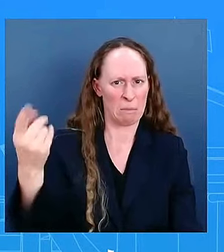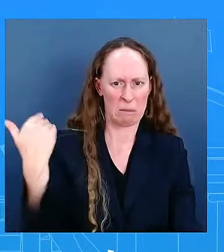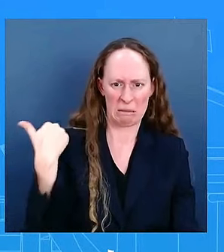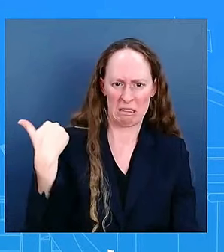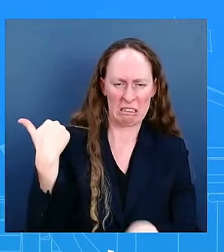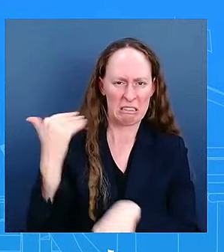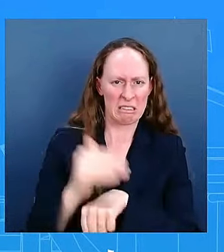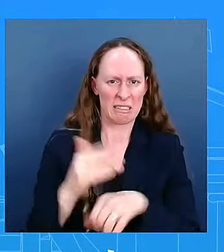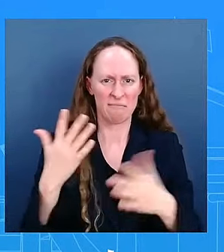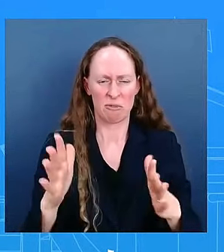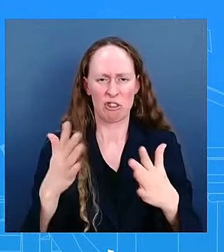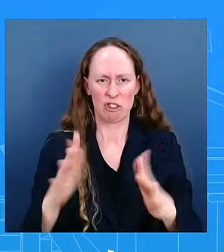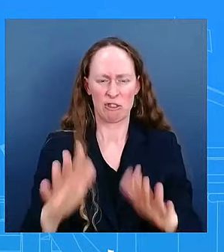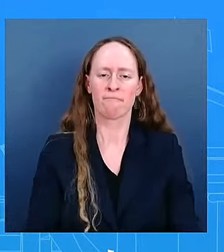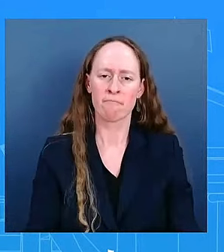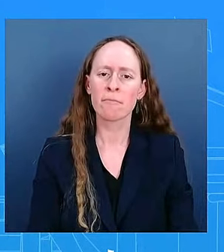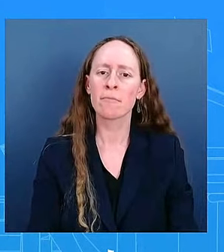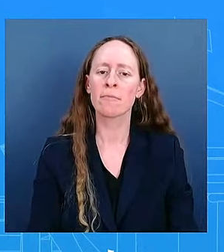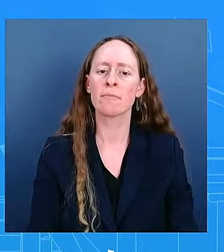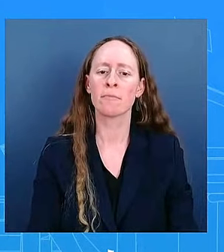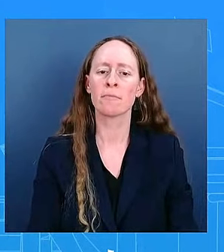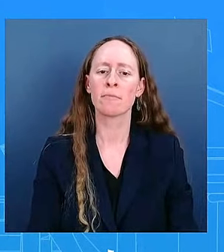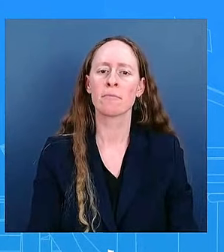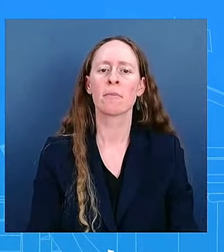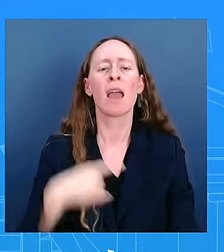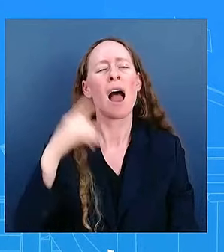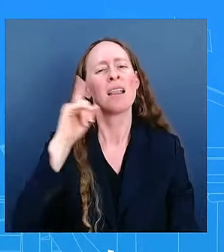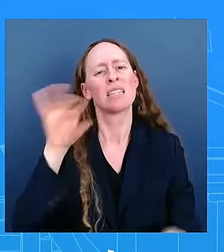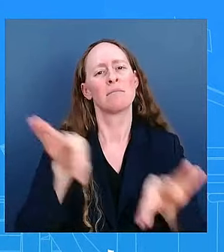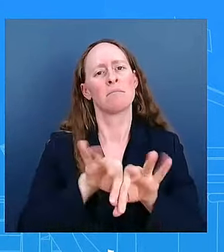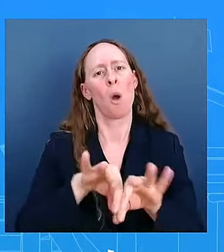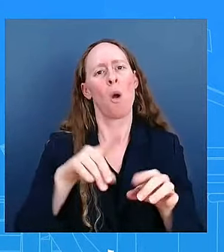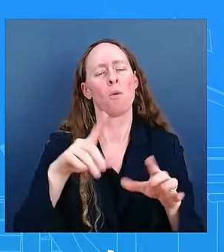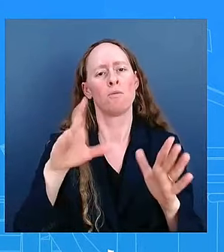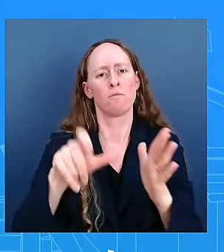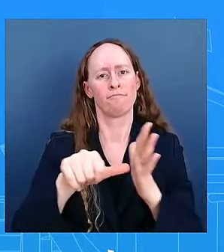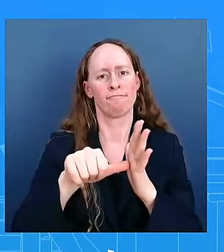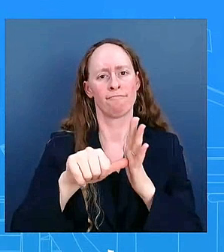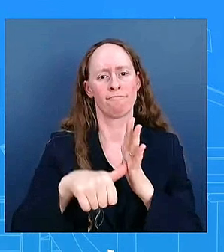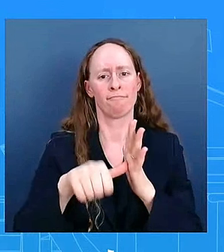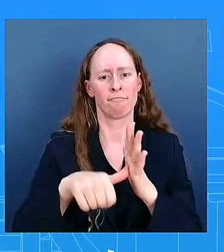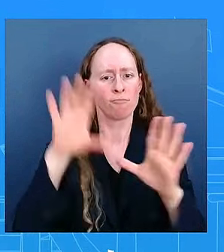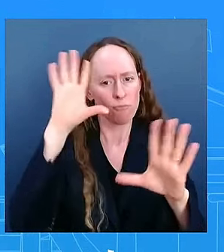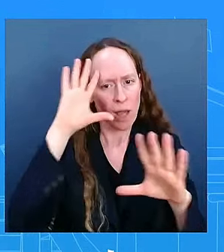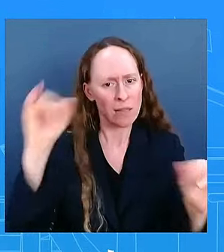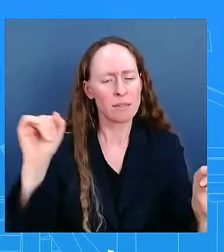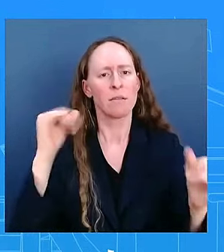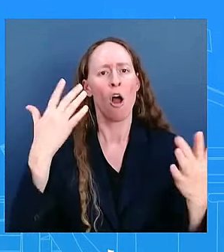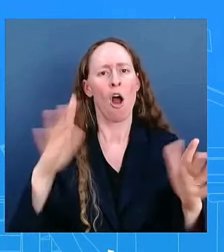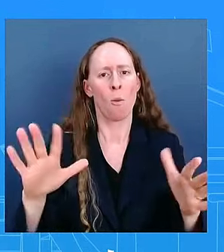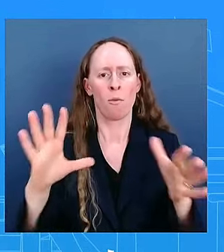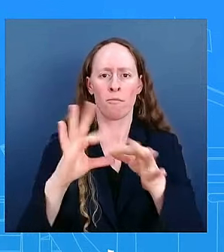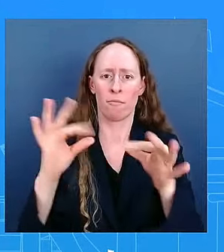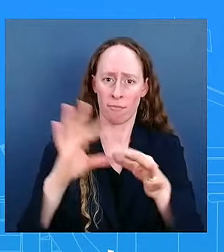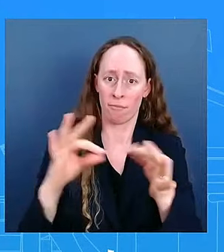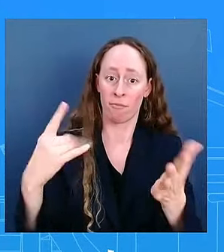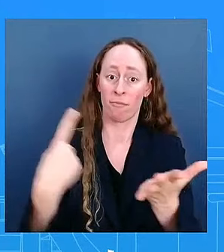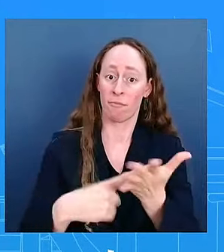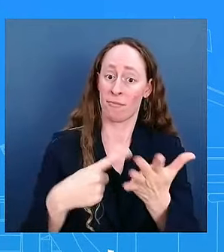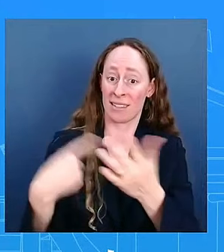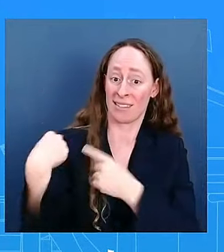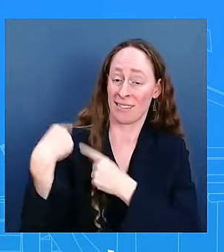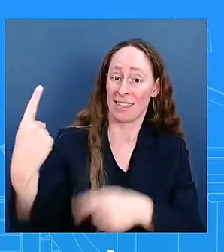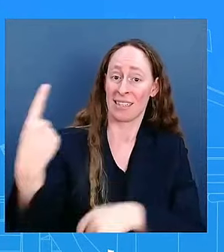note i would also say uh and i said this already and i'll say it again from day one this president has always said that he will be president for uh